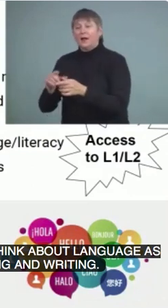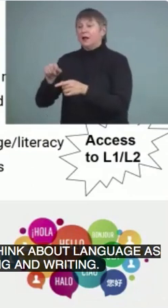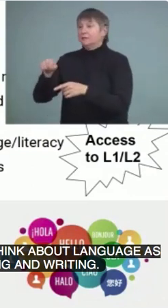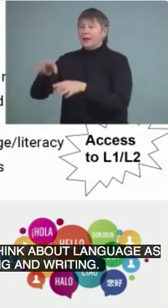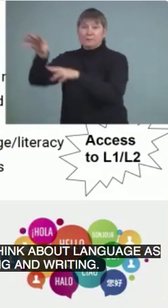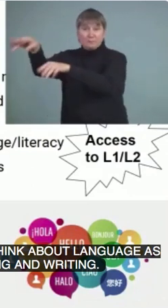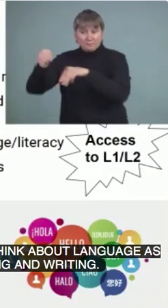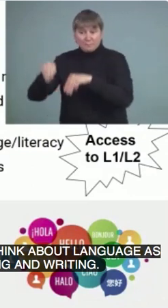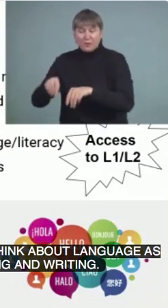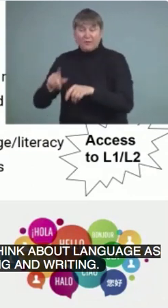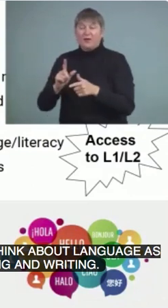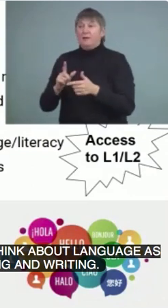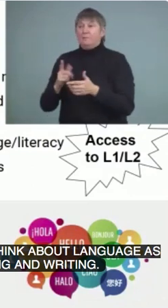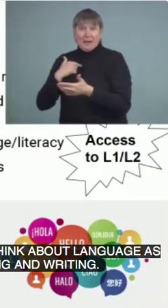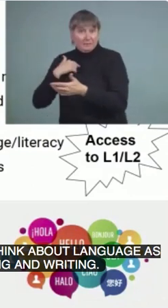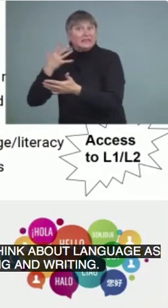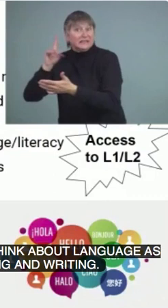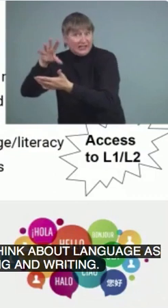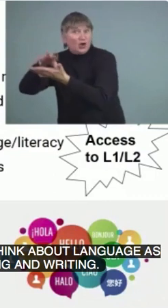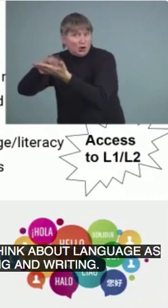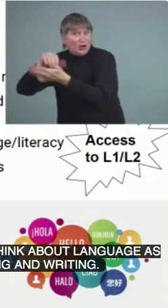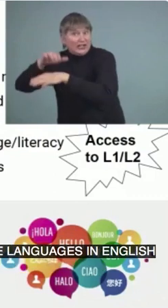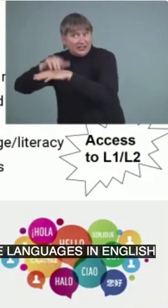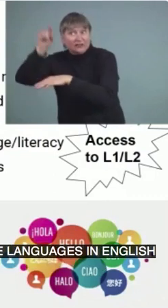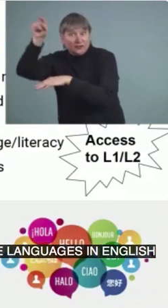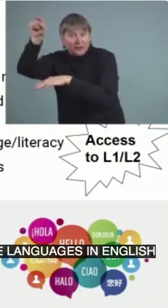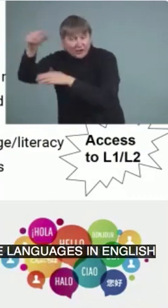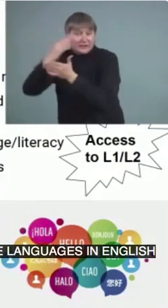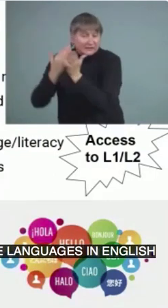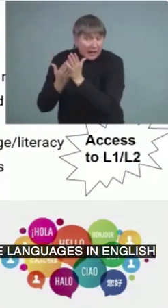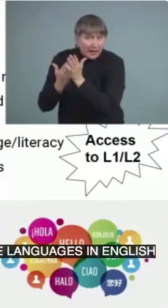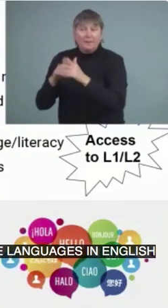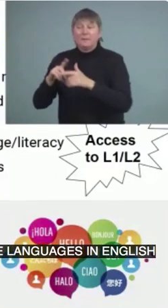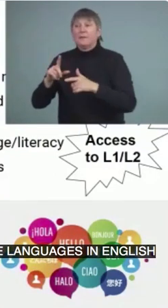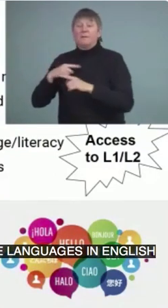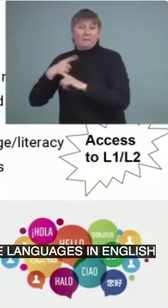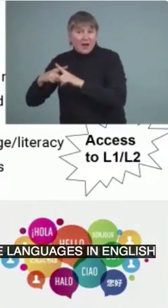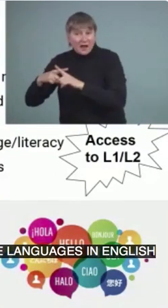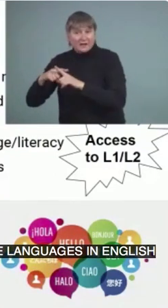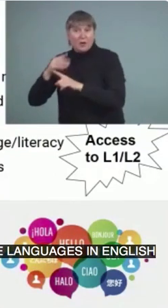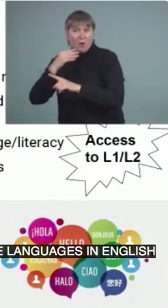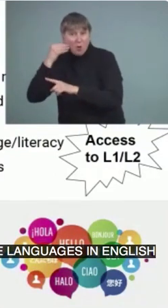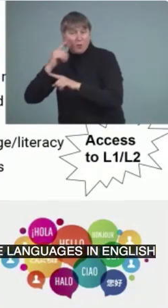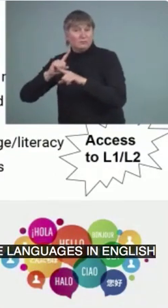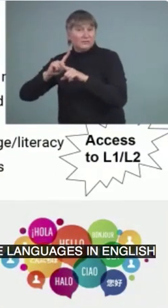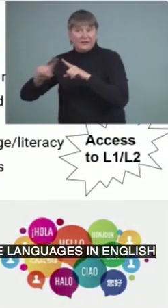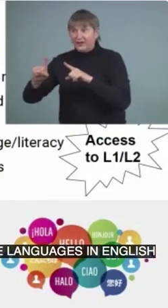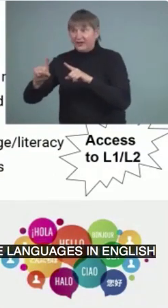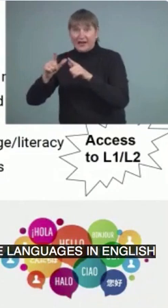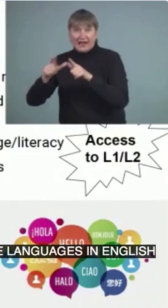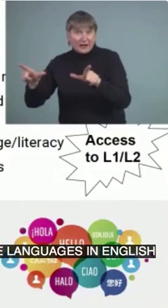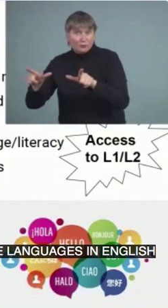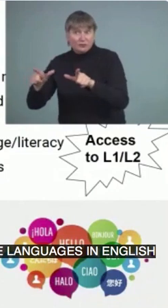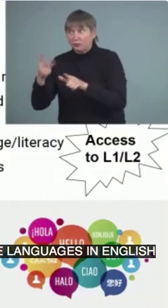languages. They can be foreign born and have many other languages, and again, varying